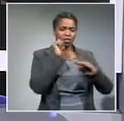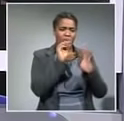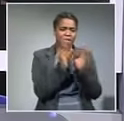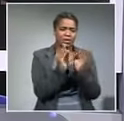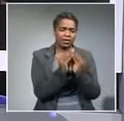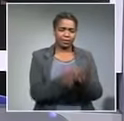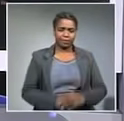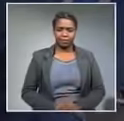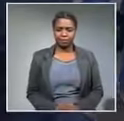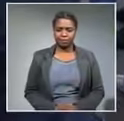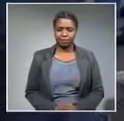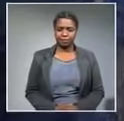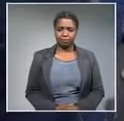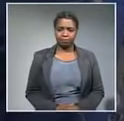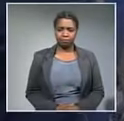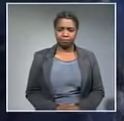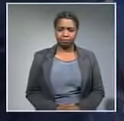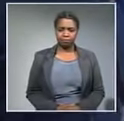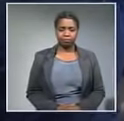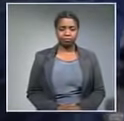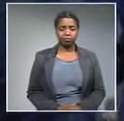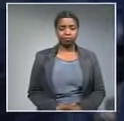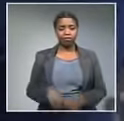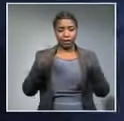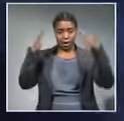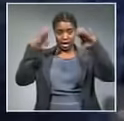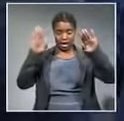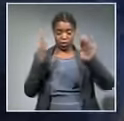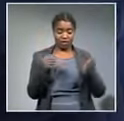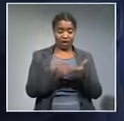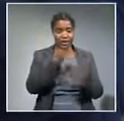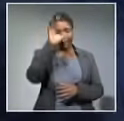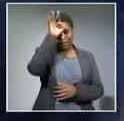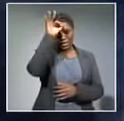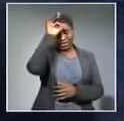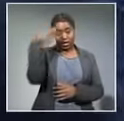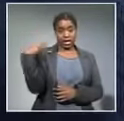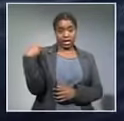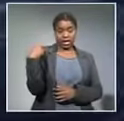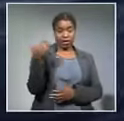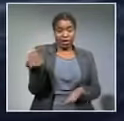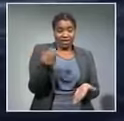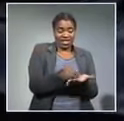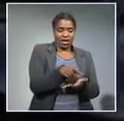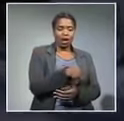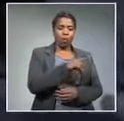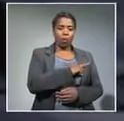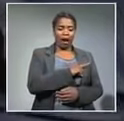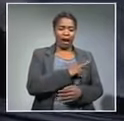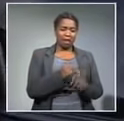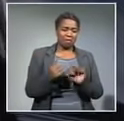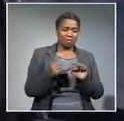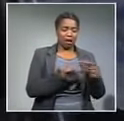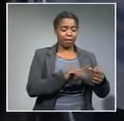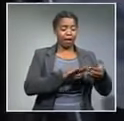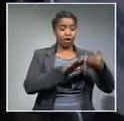police minister big Italy arriving in point to hearville following violent clashes